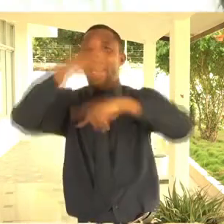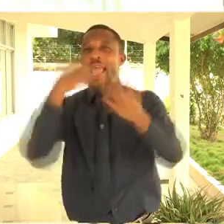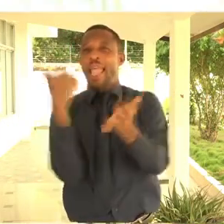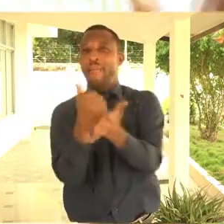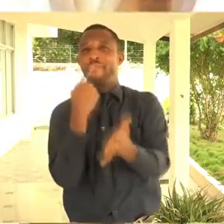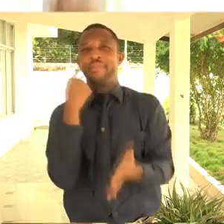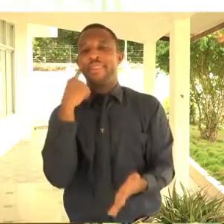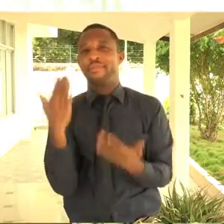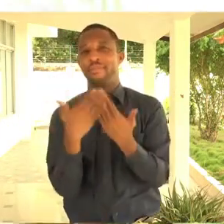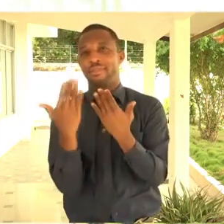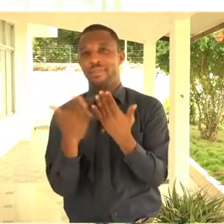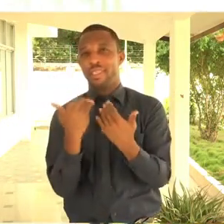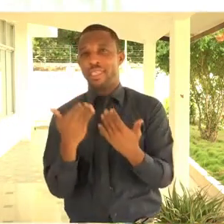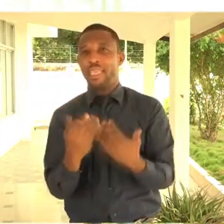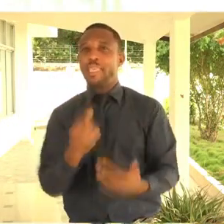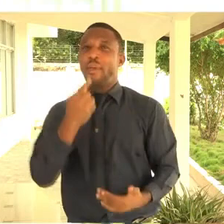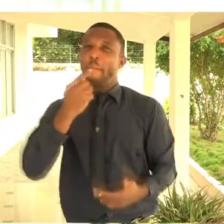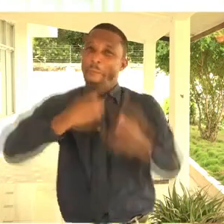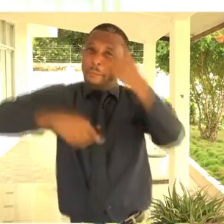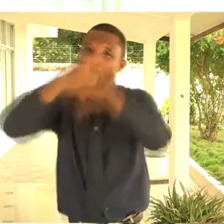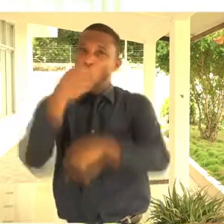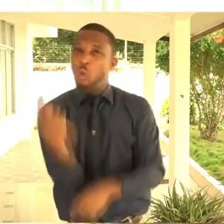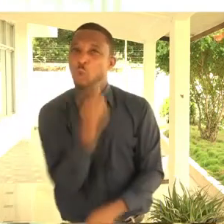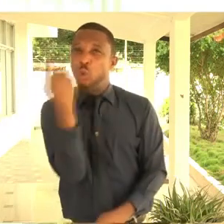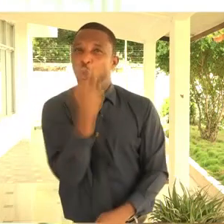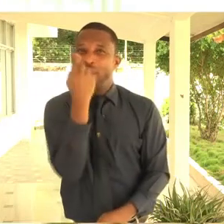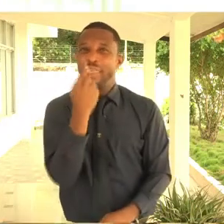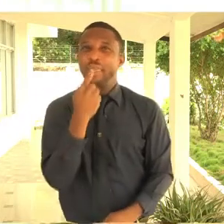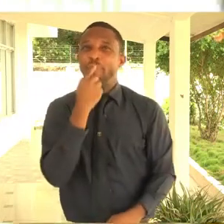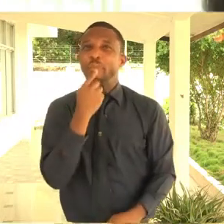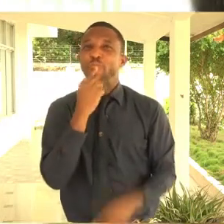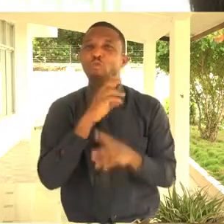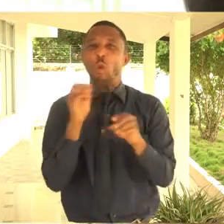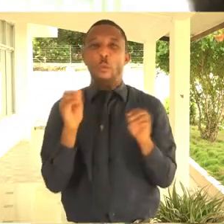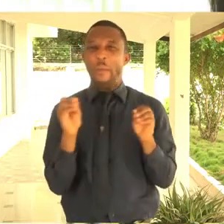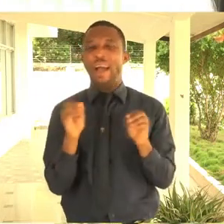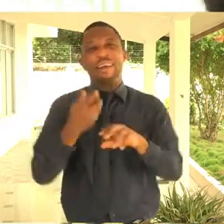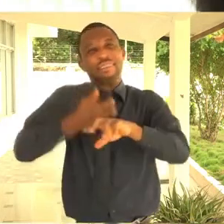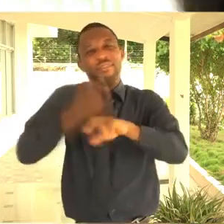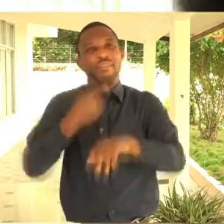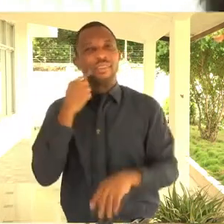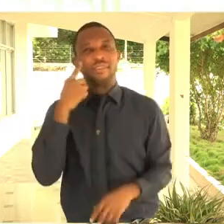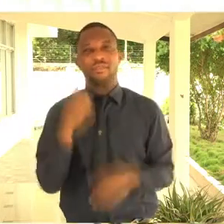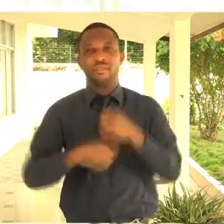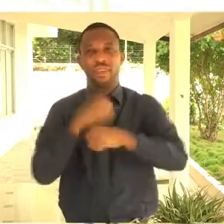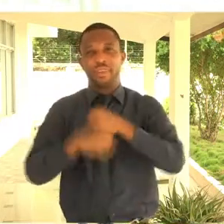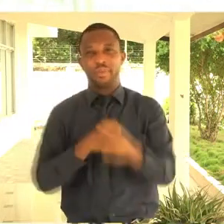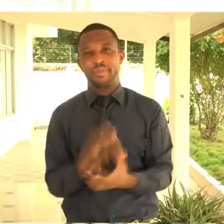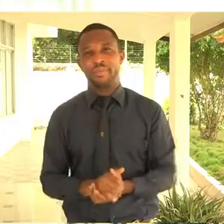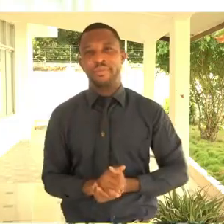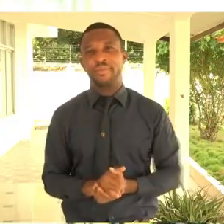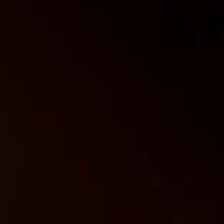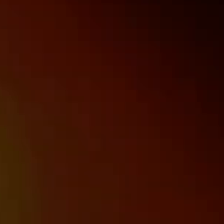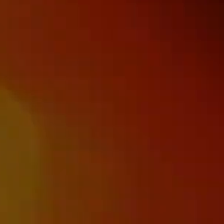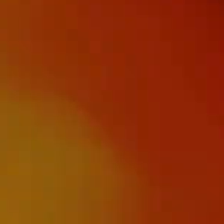to say. Sometimes we miss a word and then when they read our lips, they will know that, oh, this is what the person is trying to sign. Then they will get